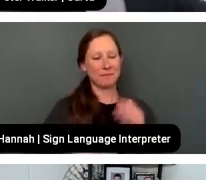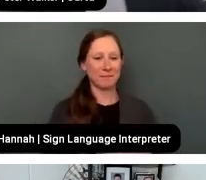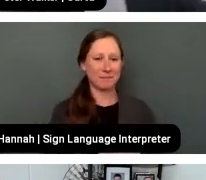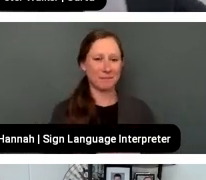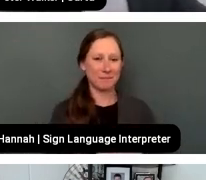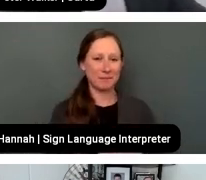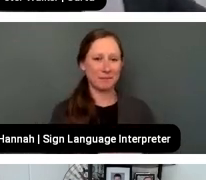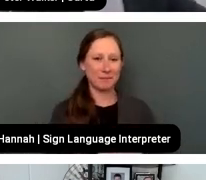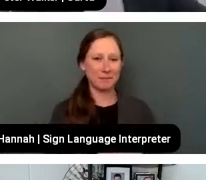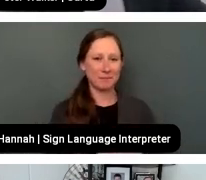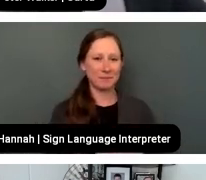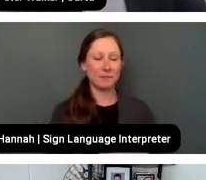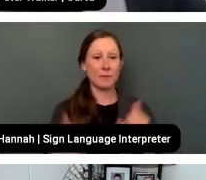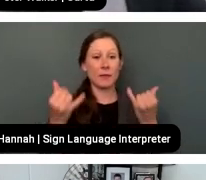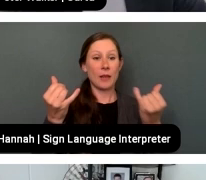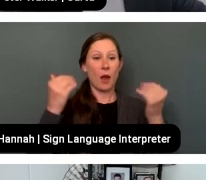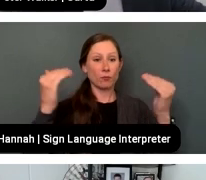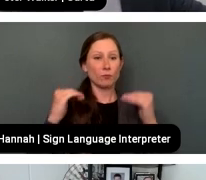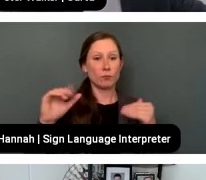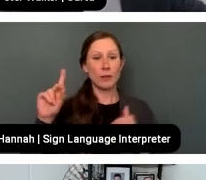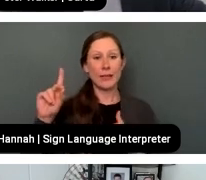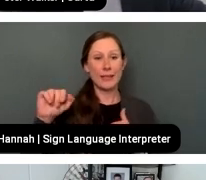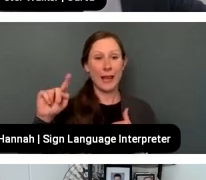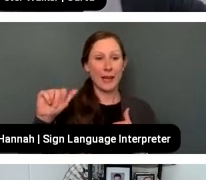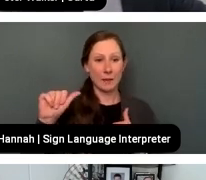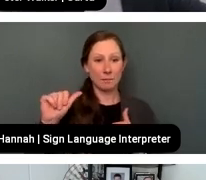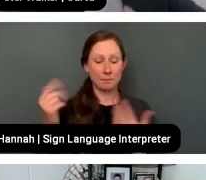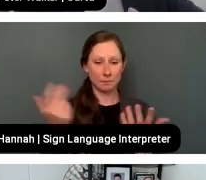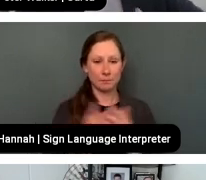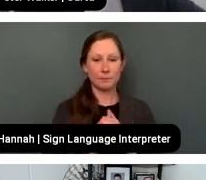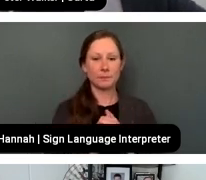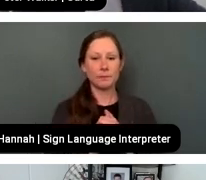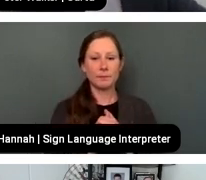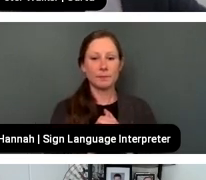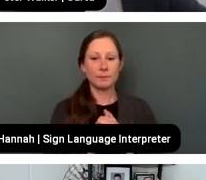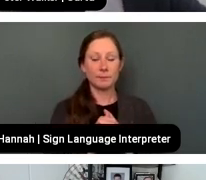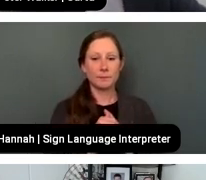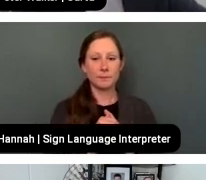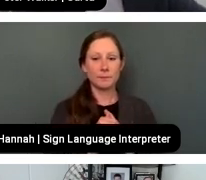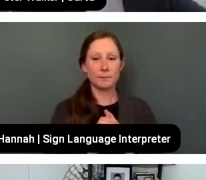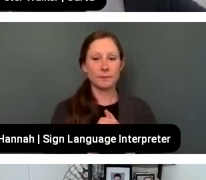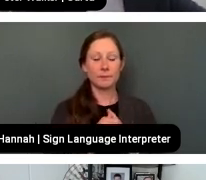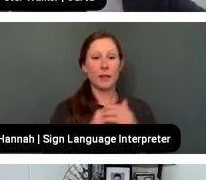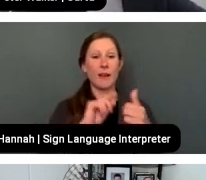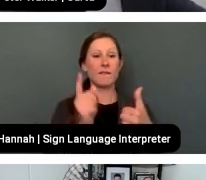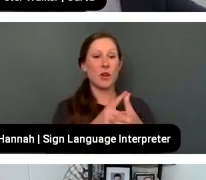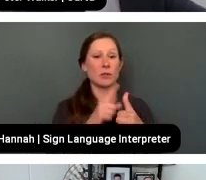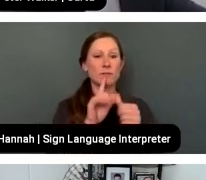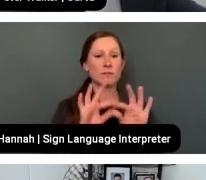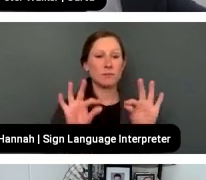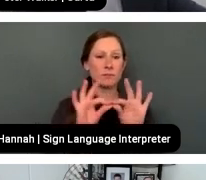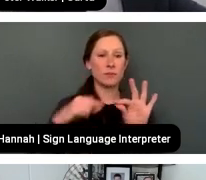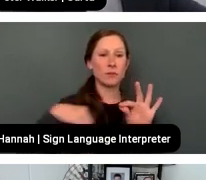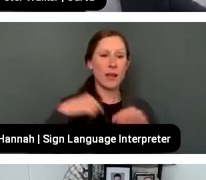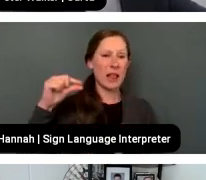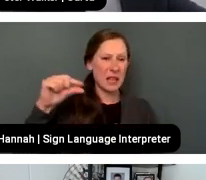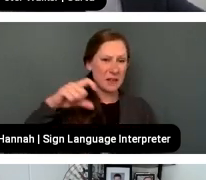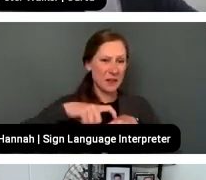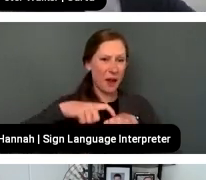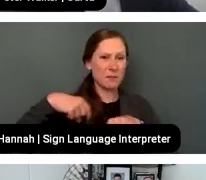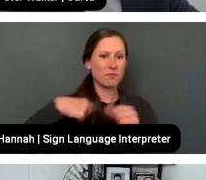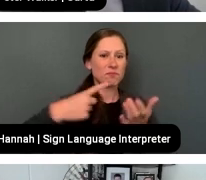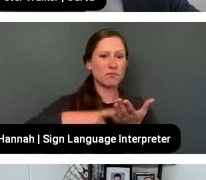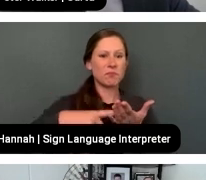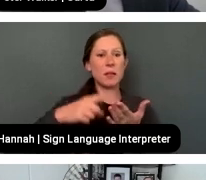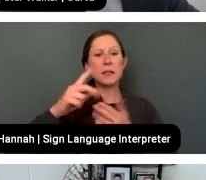Okay, let's jump into the data. First off, I think it behooves us to spend a little bit of time talking about the kinds of funds